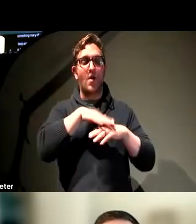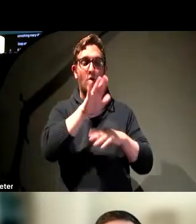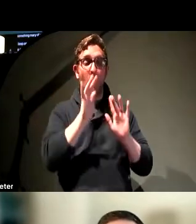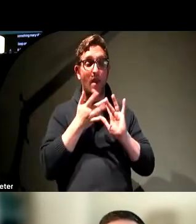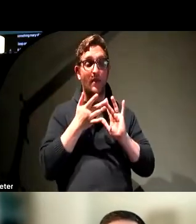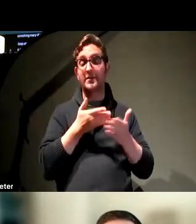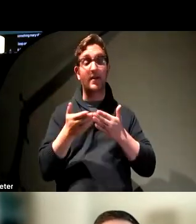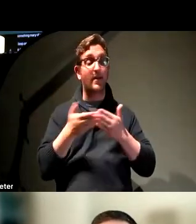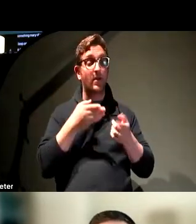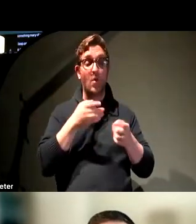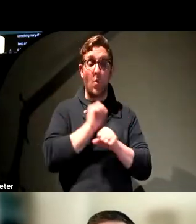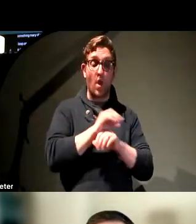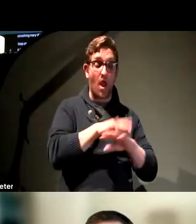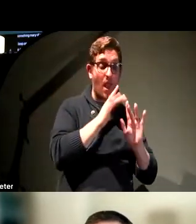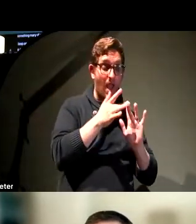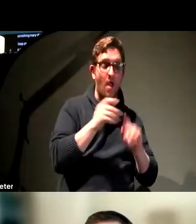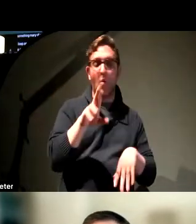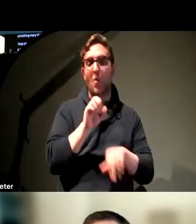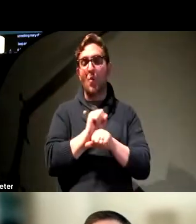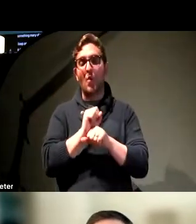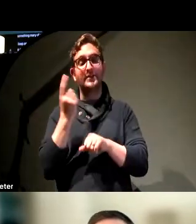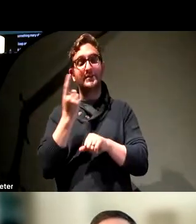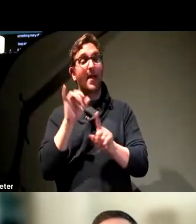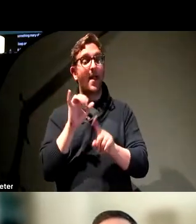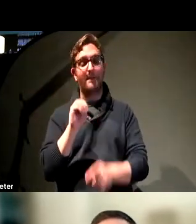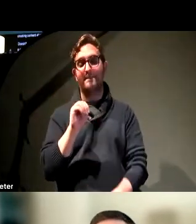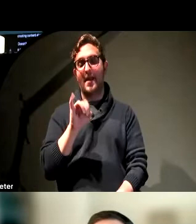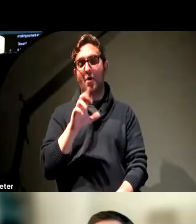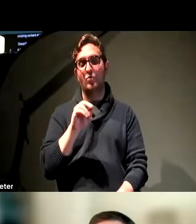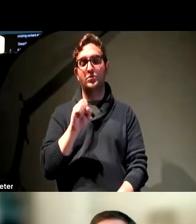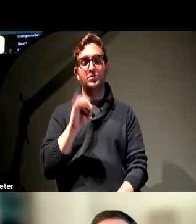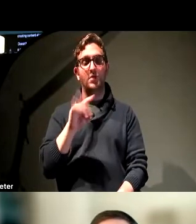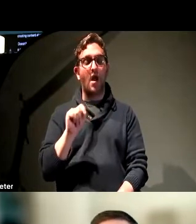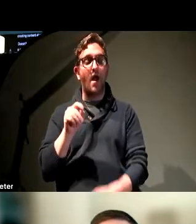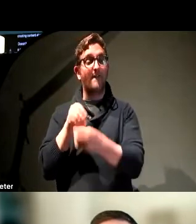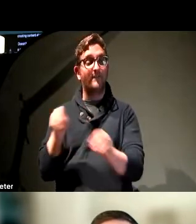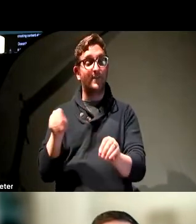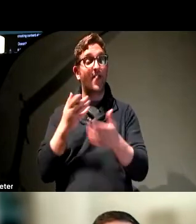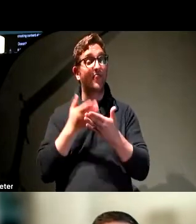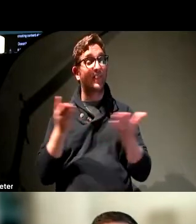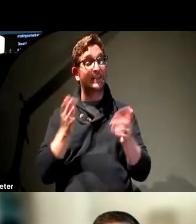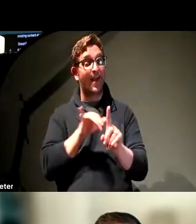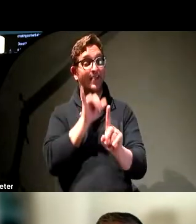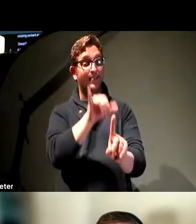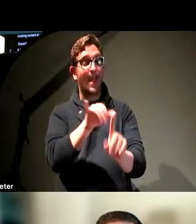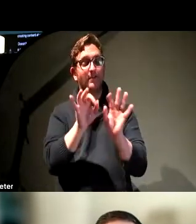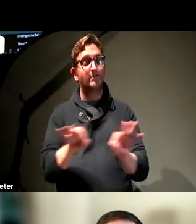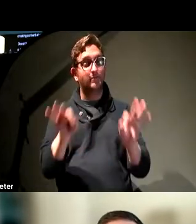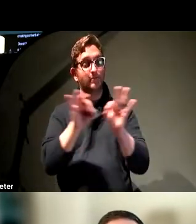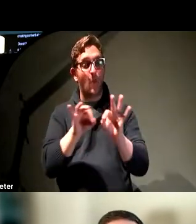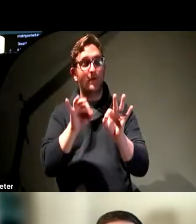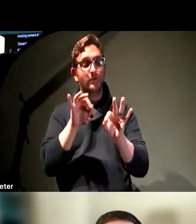you're working on the web or you're working in something like Microsoft Office. Things like this are things that you can keep tabs on and even better,